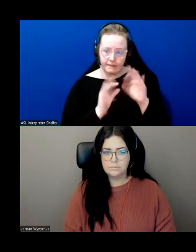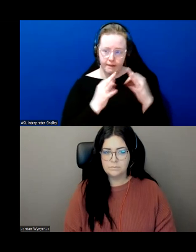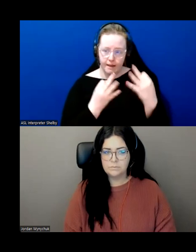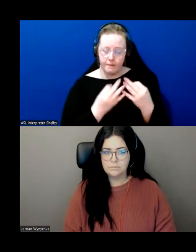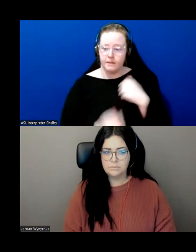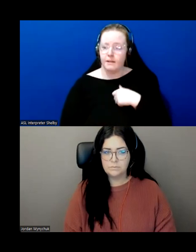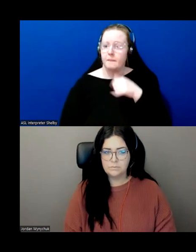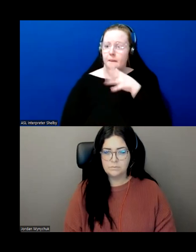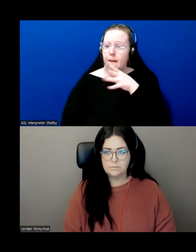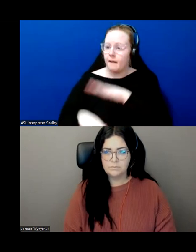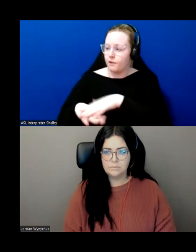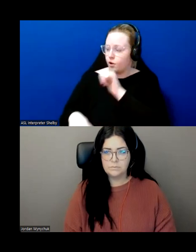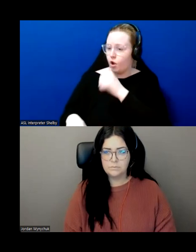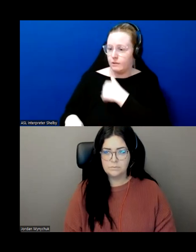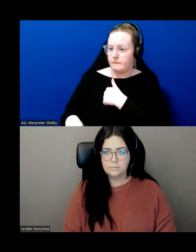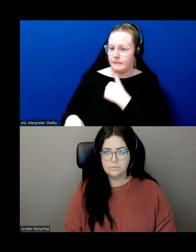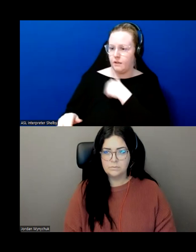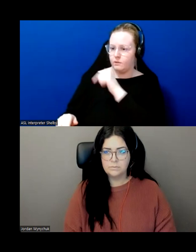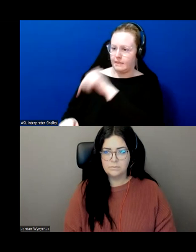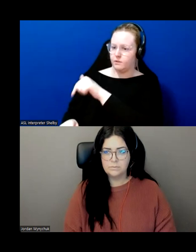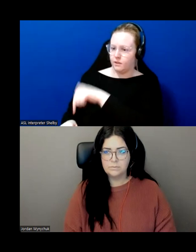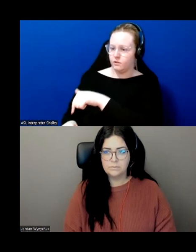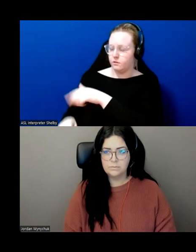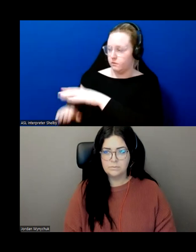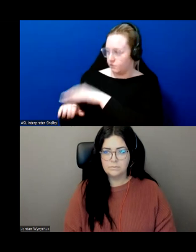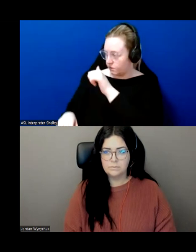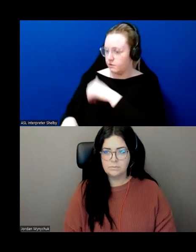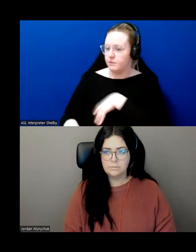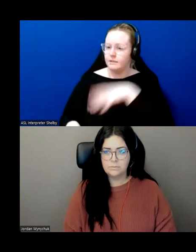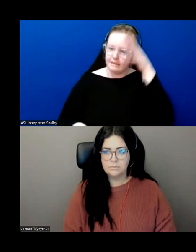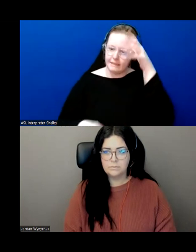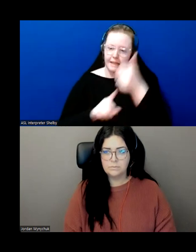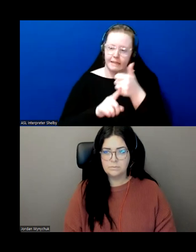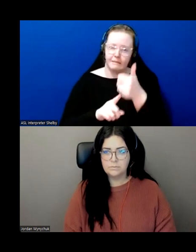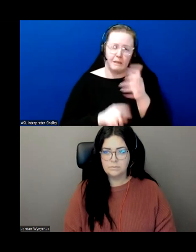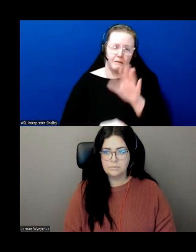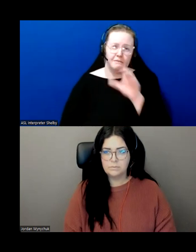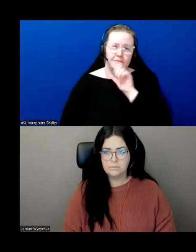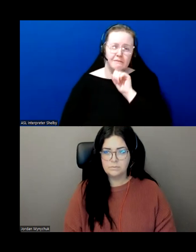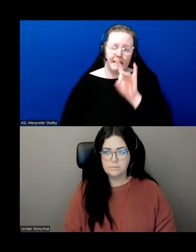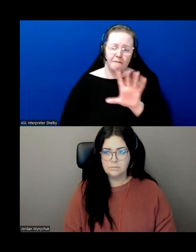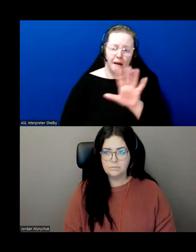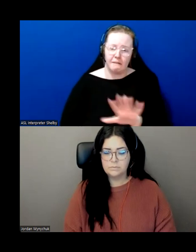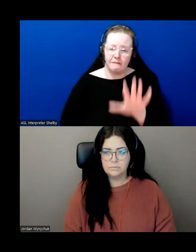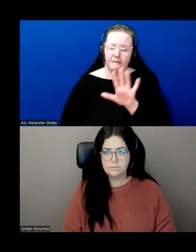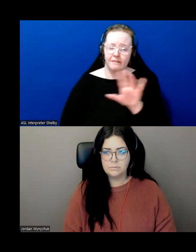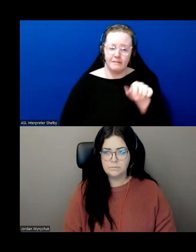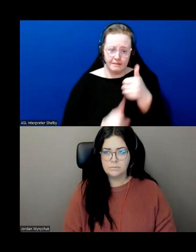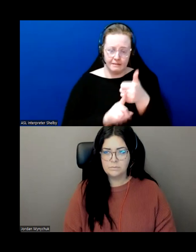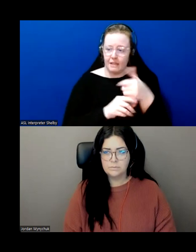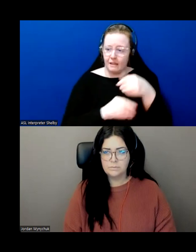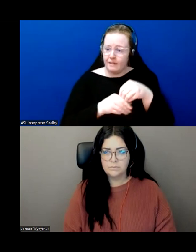downstairs where i was staying and uh dad uh was in his mid-80s at this point and he couldn't get out of the tub by himself